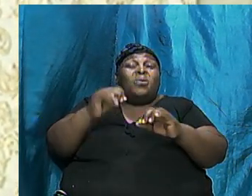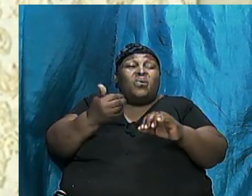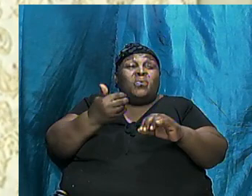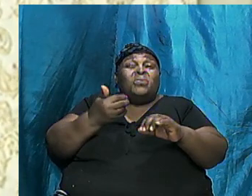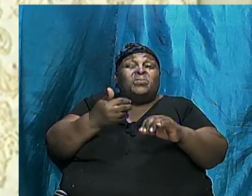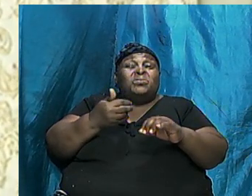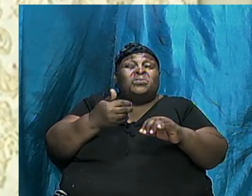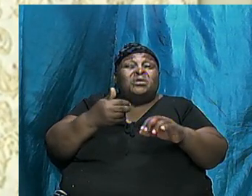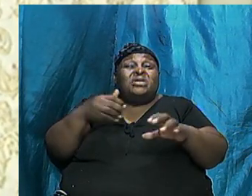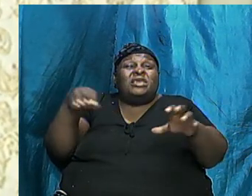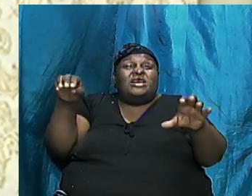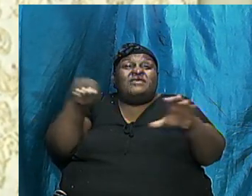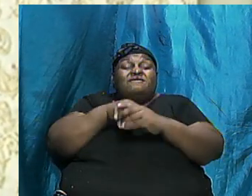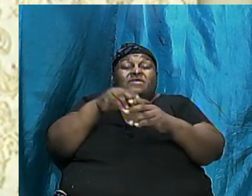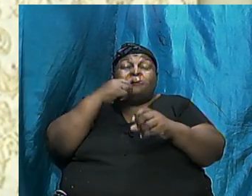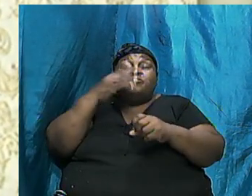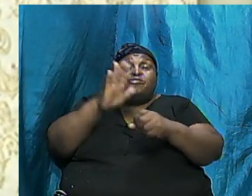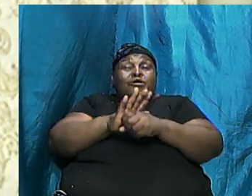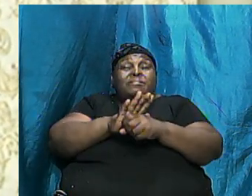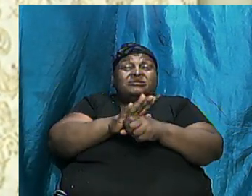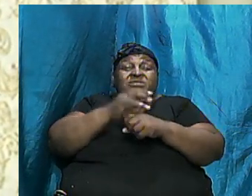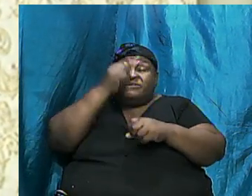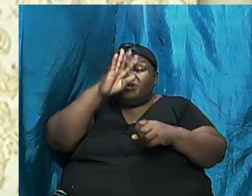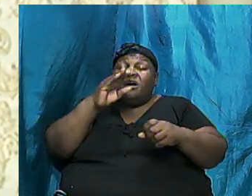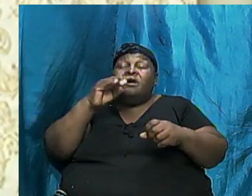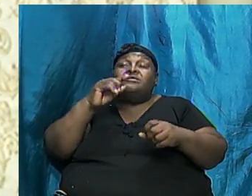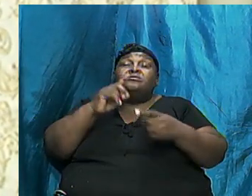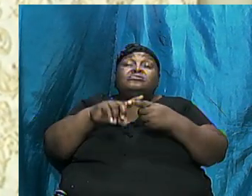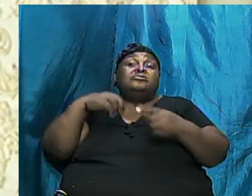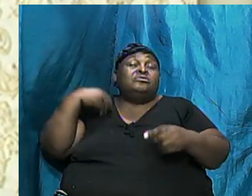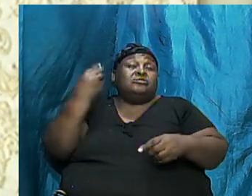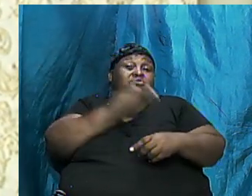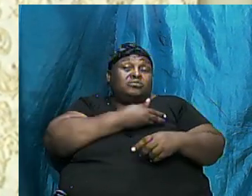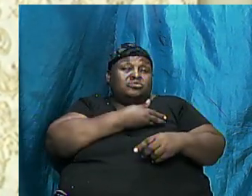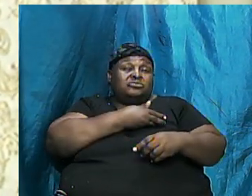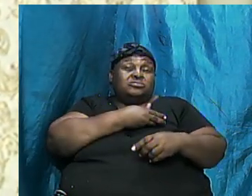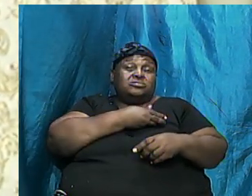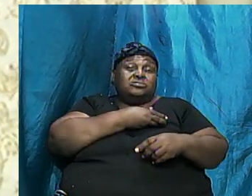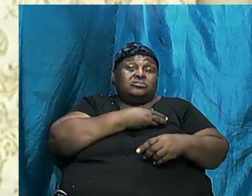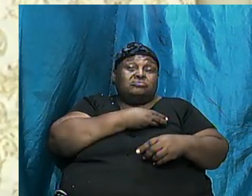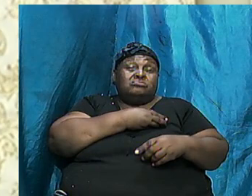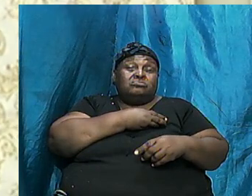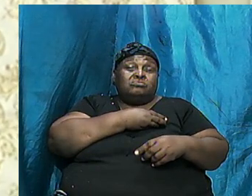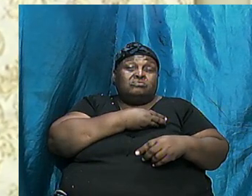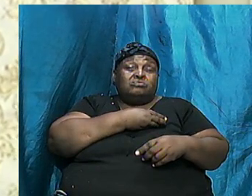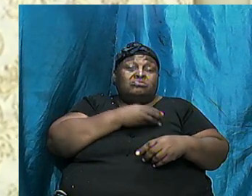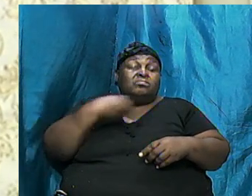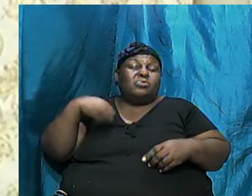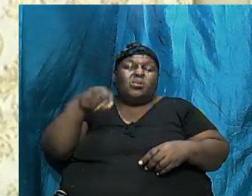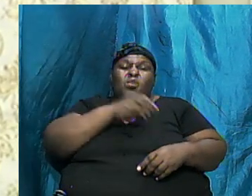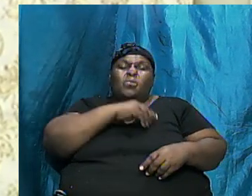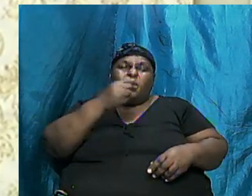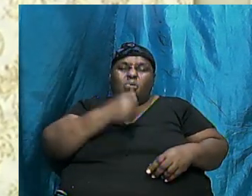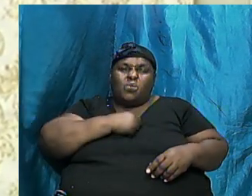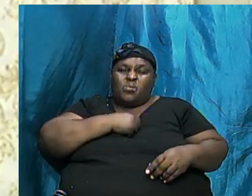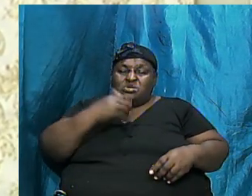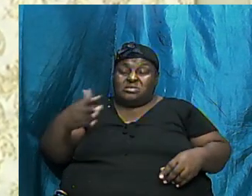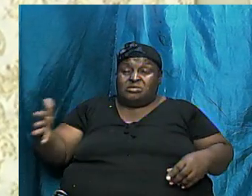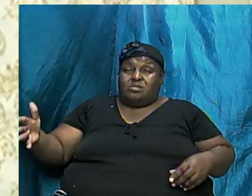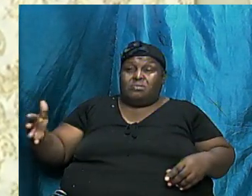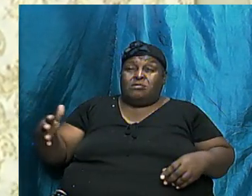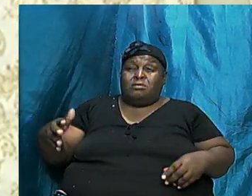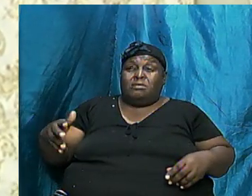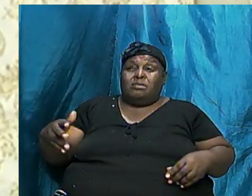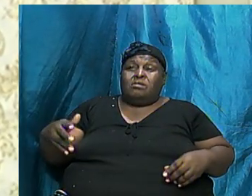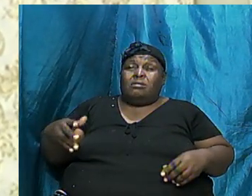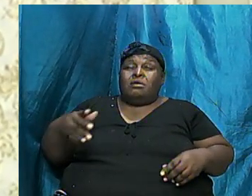Any promises Of God To us Our Own Thing Be careful How we try